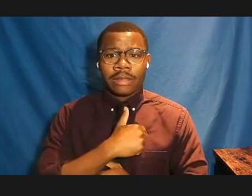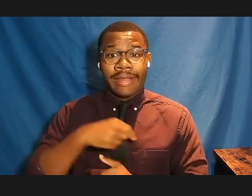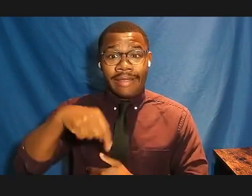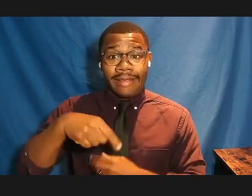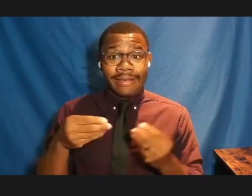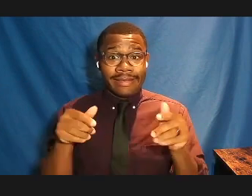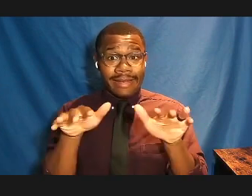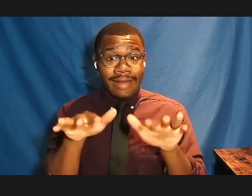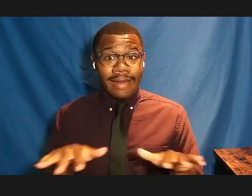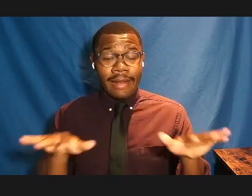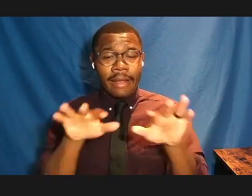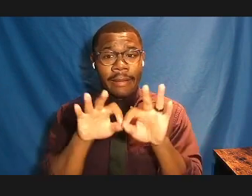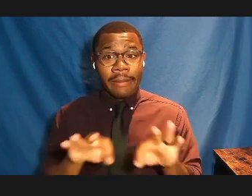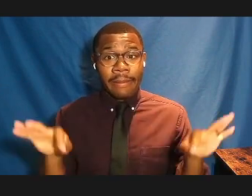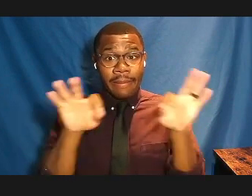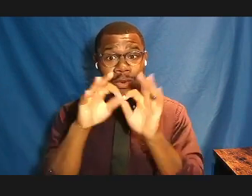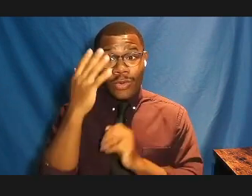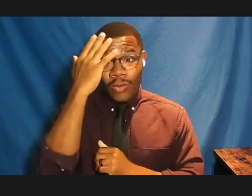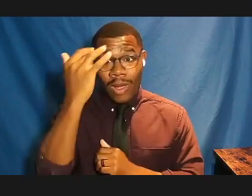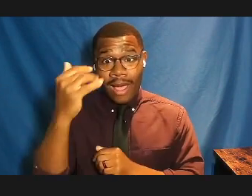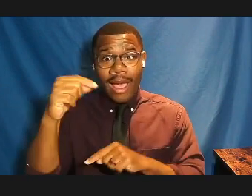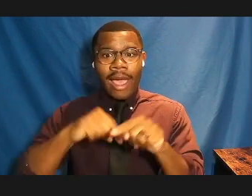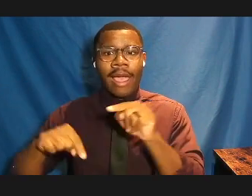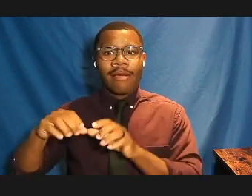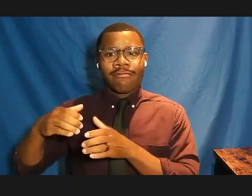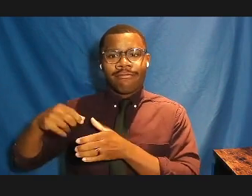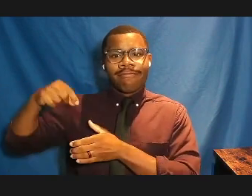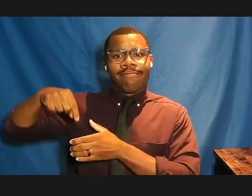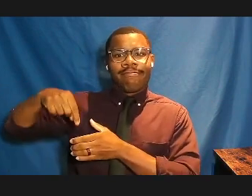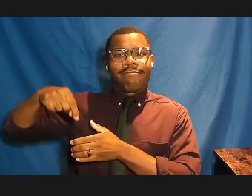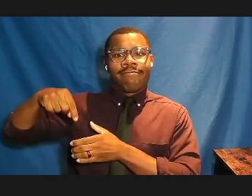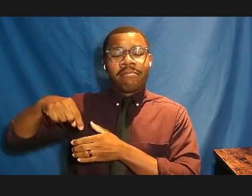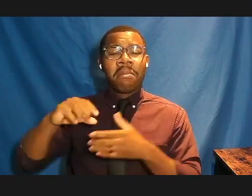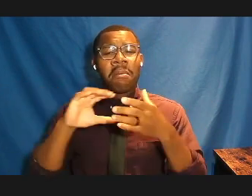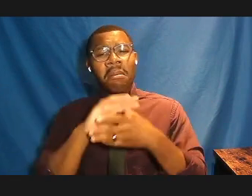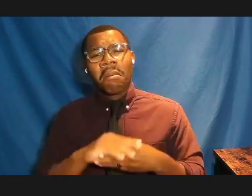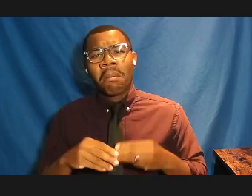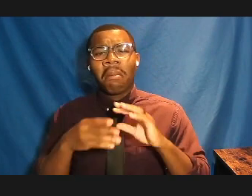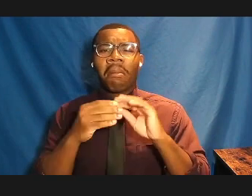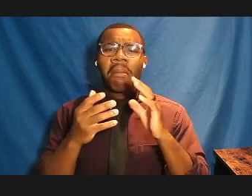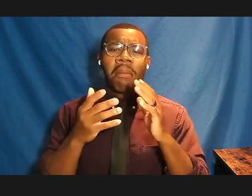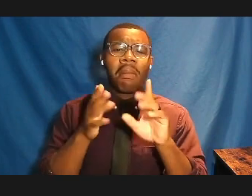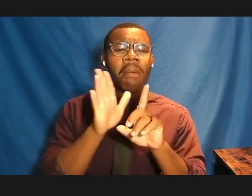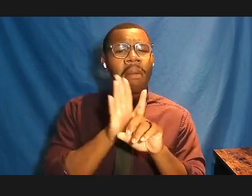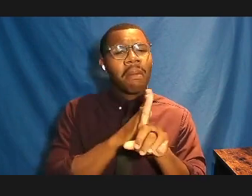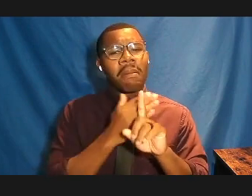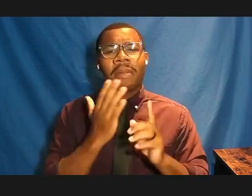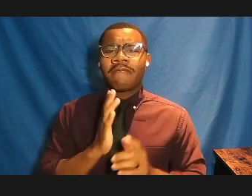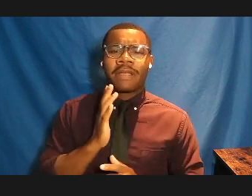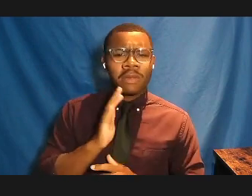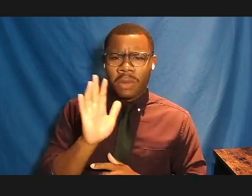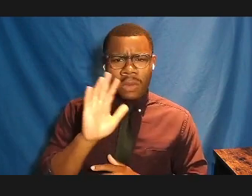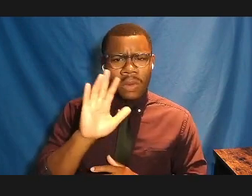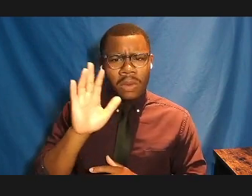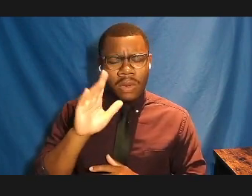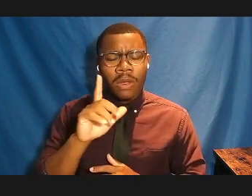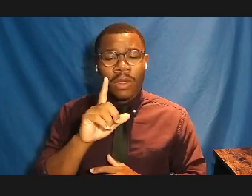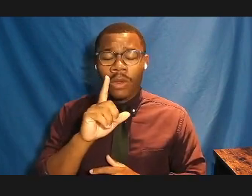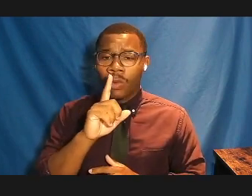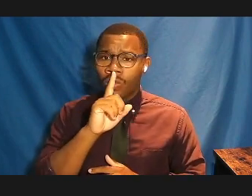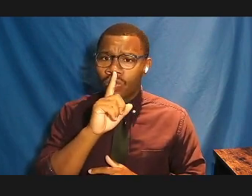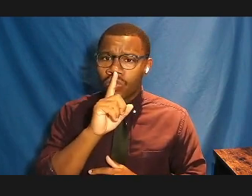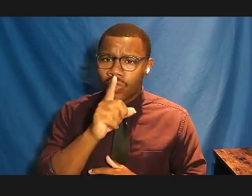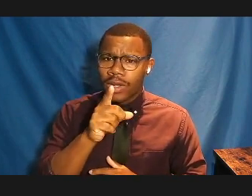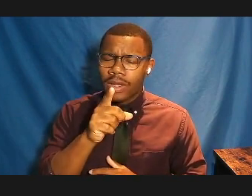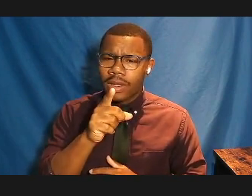sound like that sometimes, which is lovely. But there's real reasons why people express the affection for place that